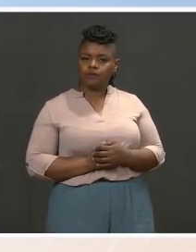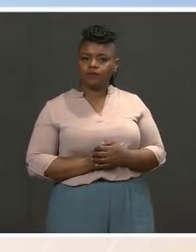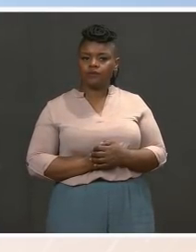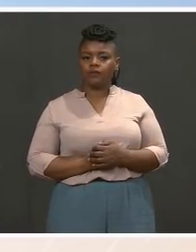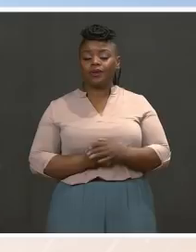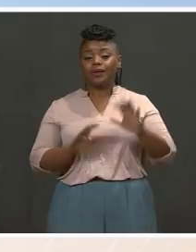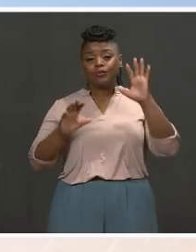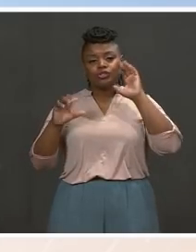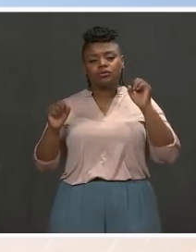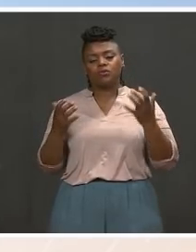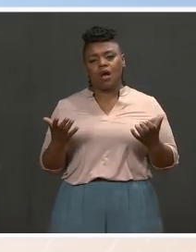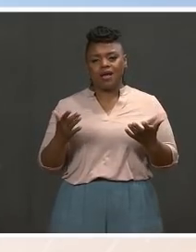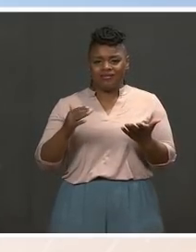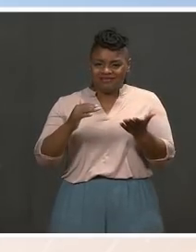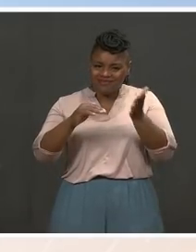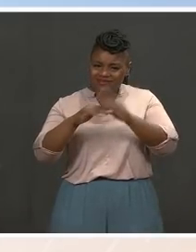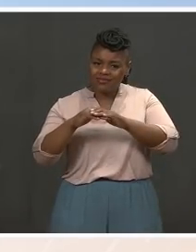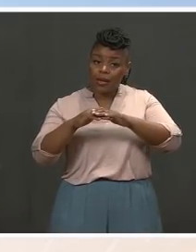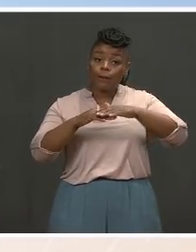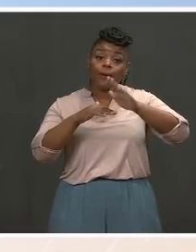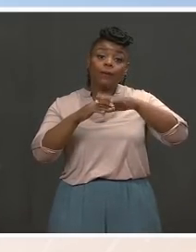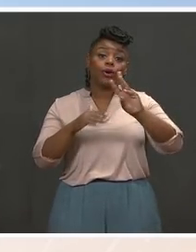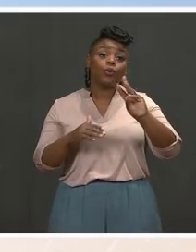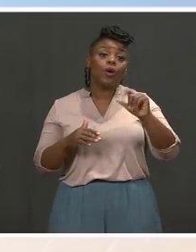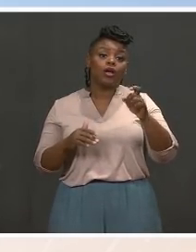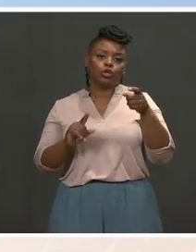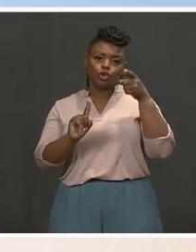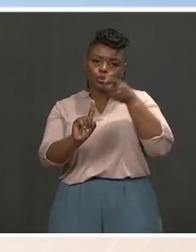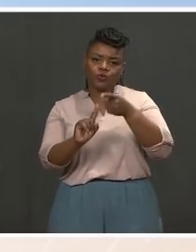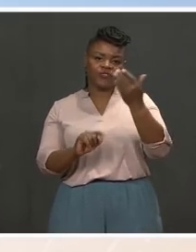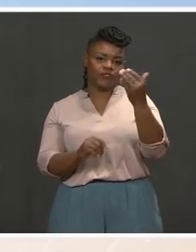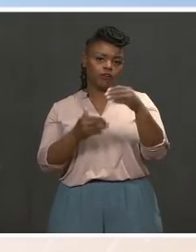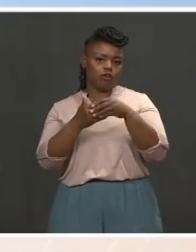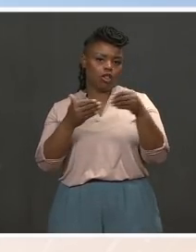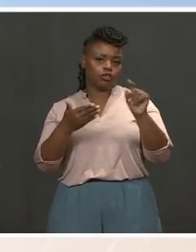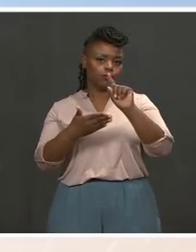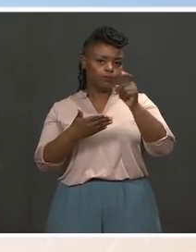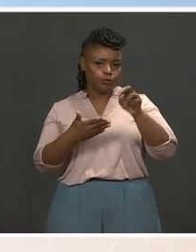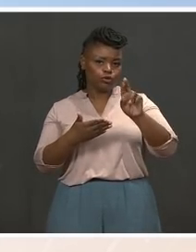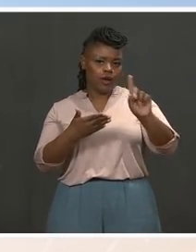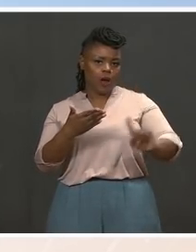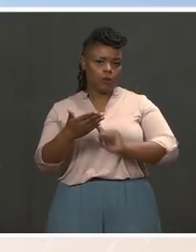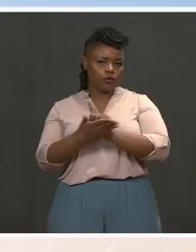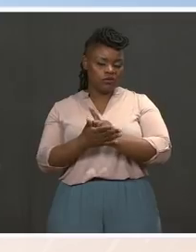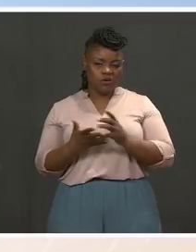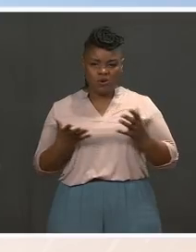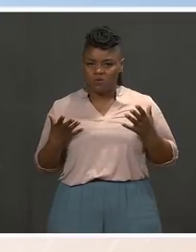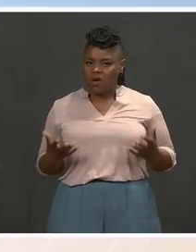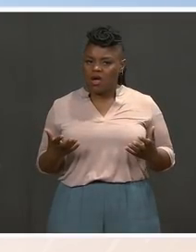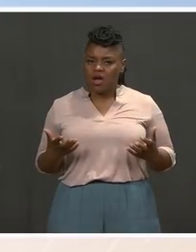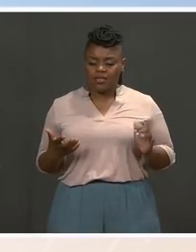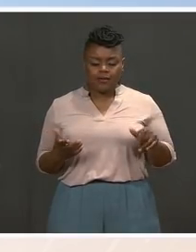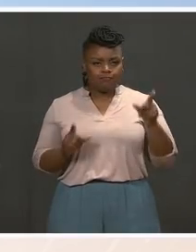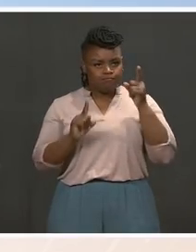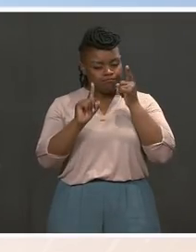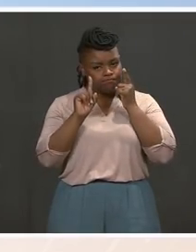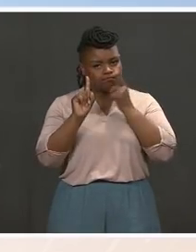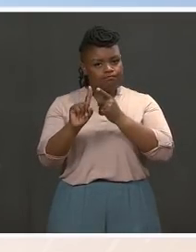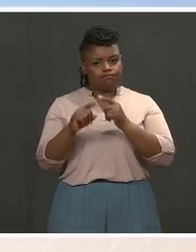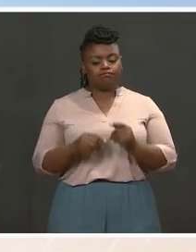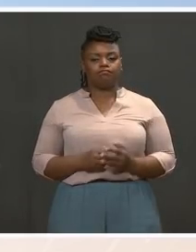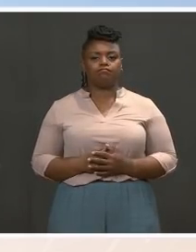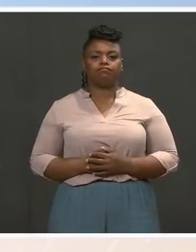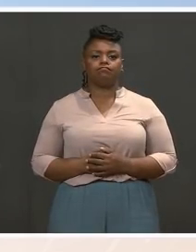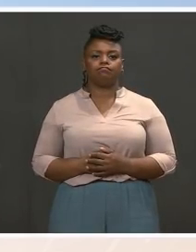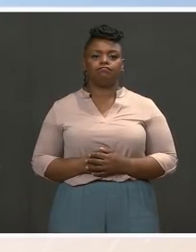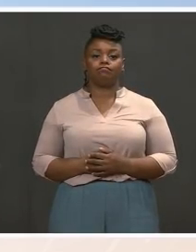these are the kinds of focus that we need to have in, as the agenda is built out, this is what he's asked us